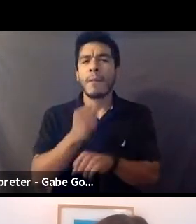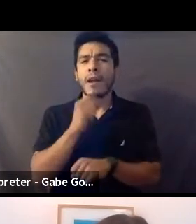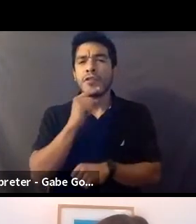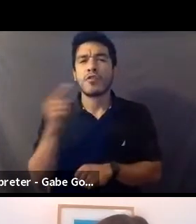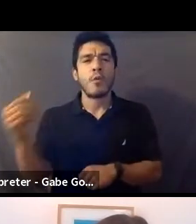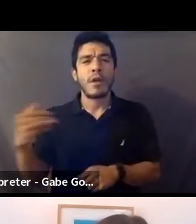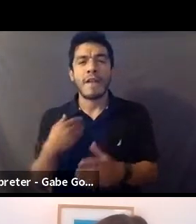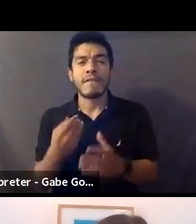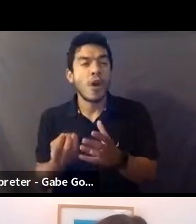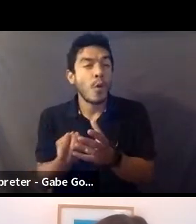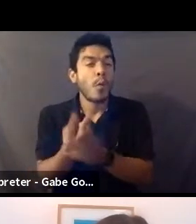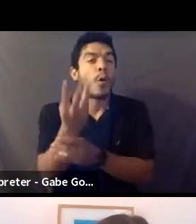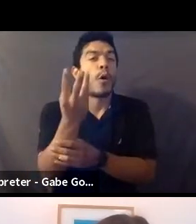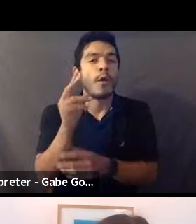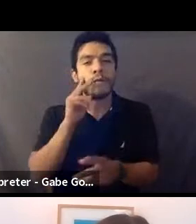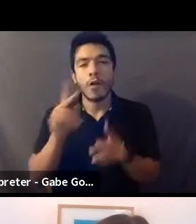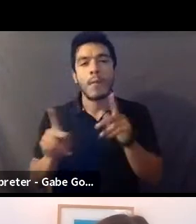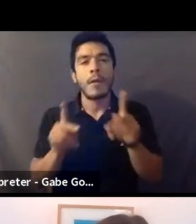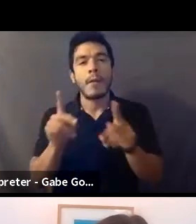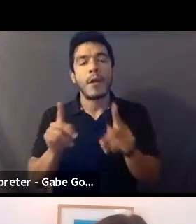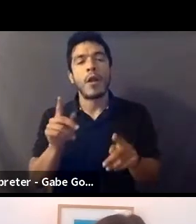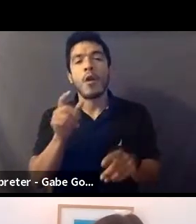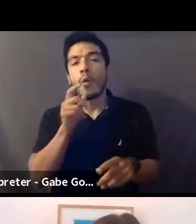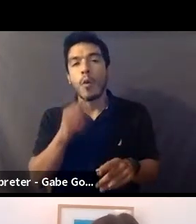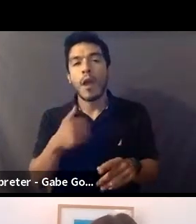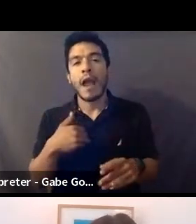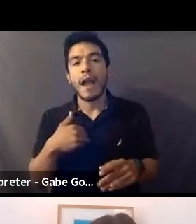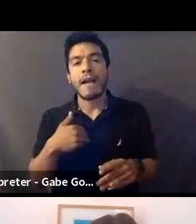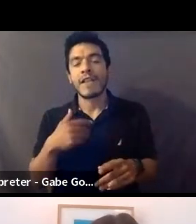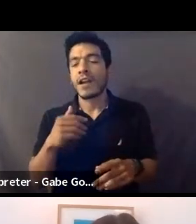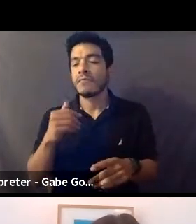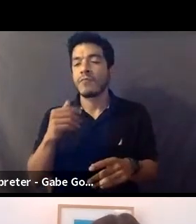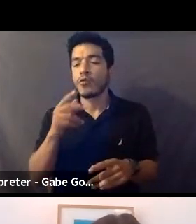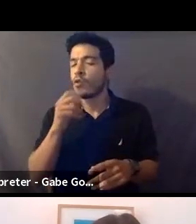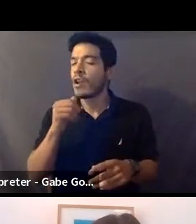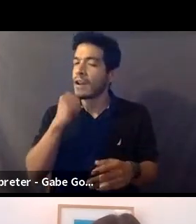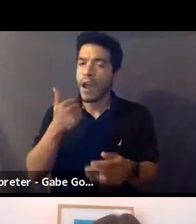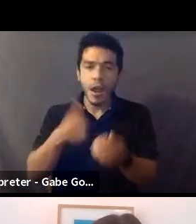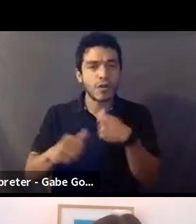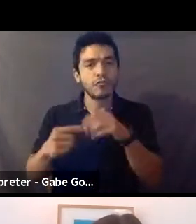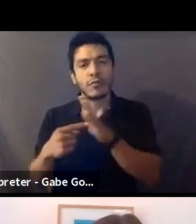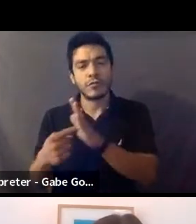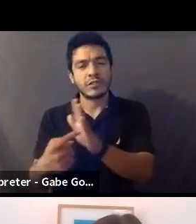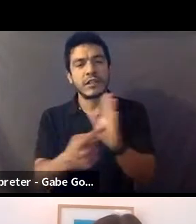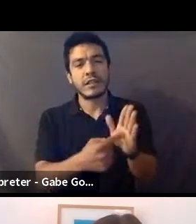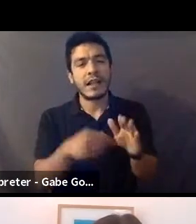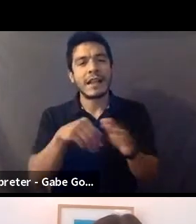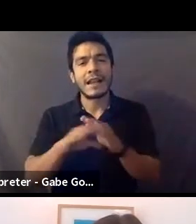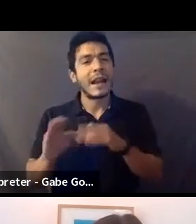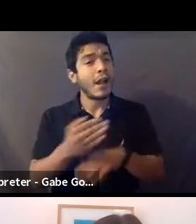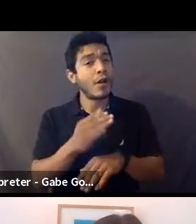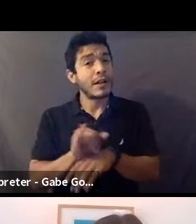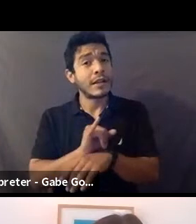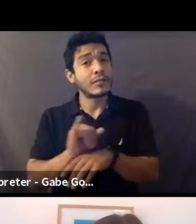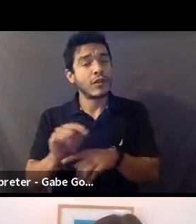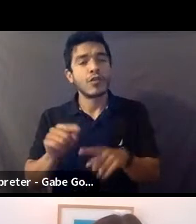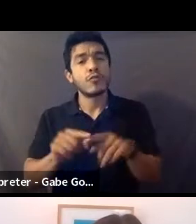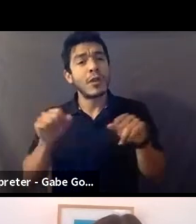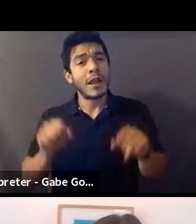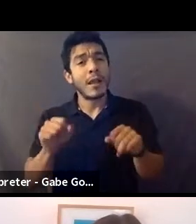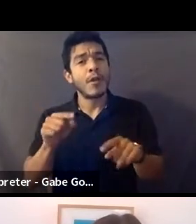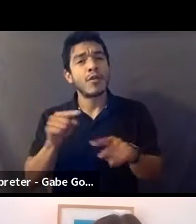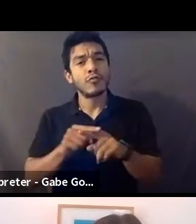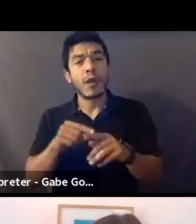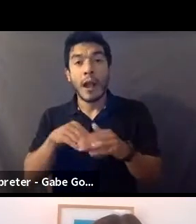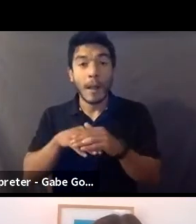pipeline for people who have been traditionally unrepresented or underrepresented in this industry to be able to come